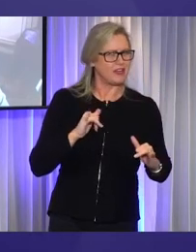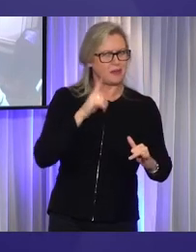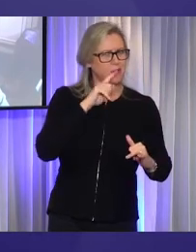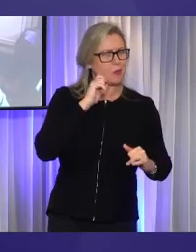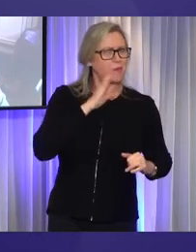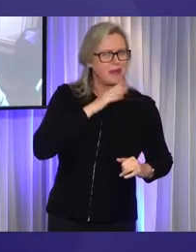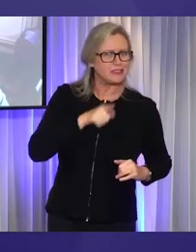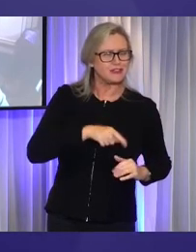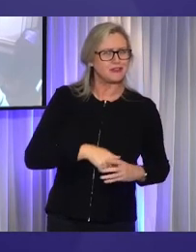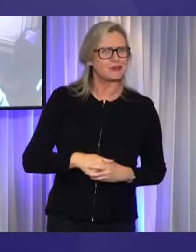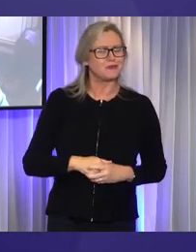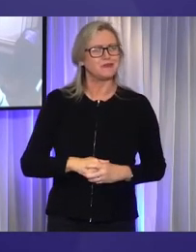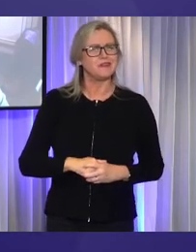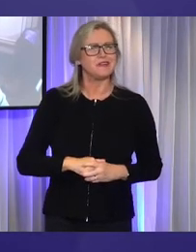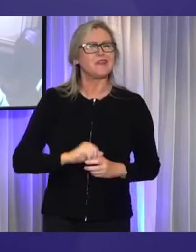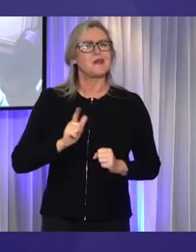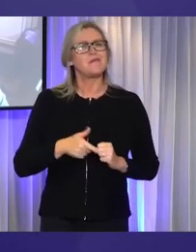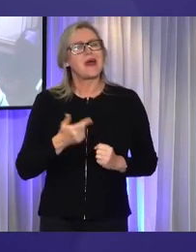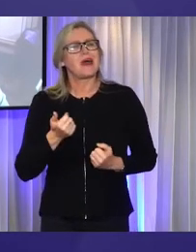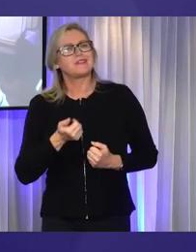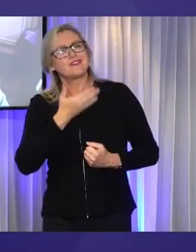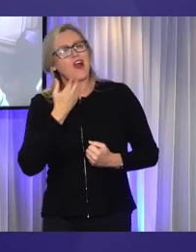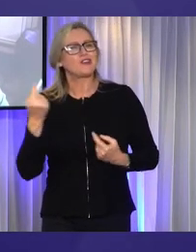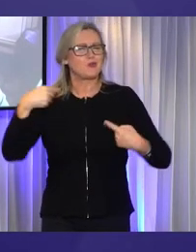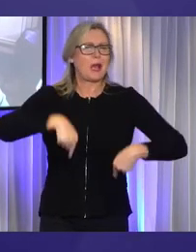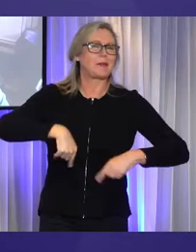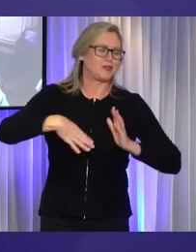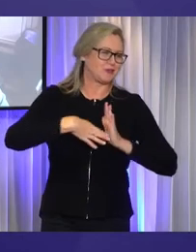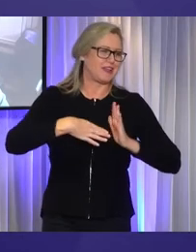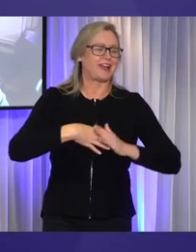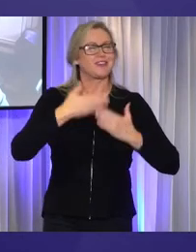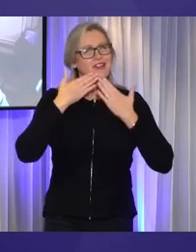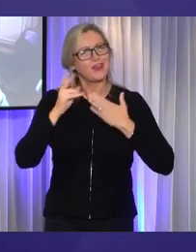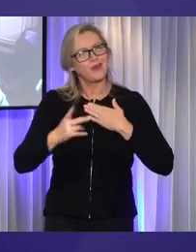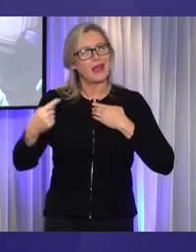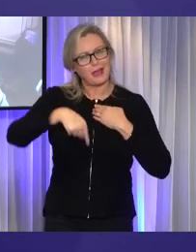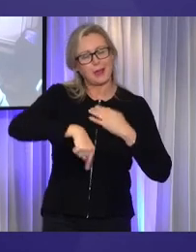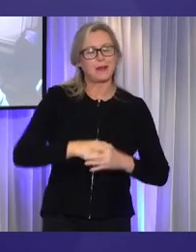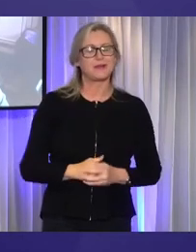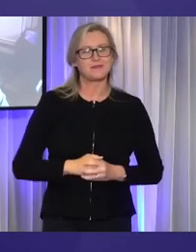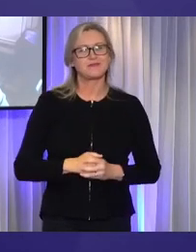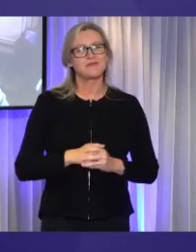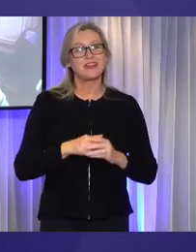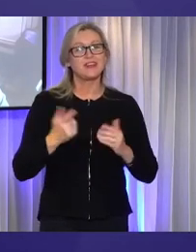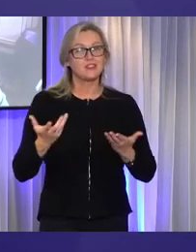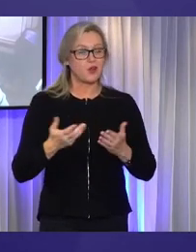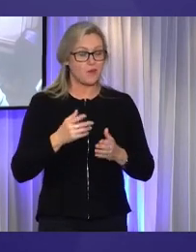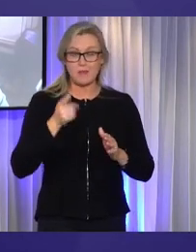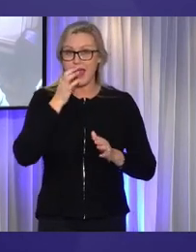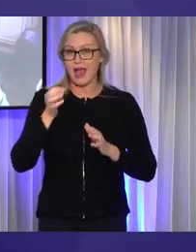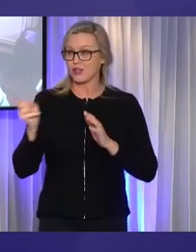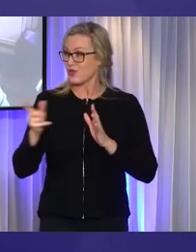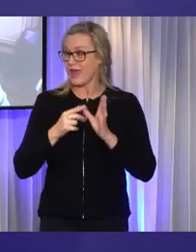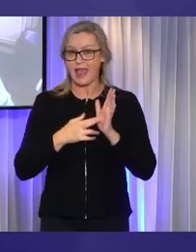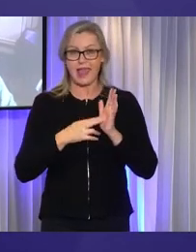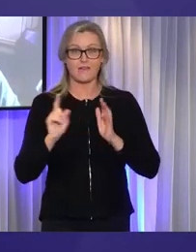but I'm delighted you've been able to spend time with us today and thanks again for coming. Anne, I might though turn to you for your